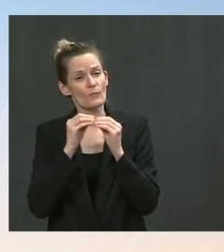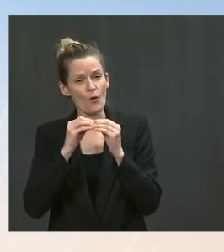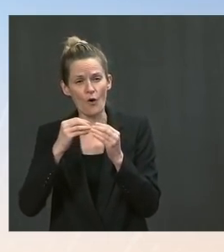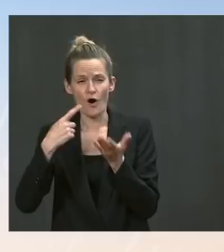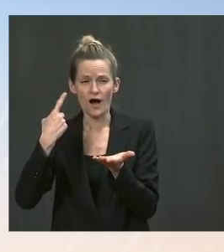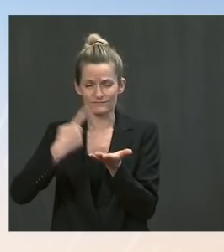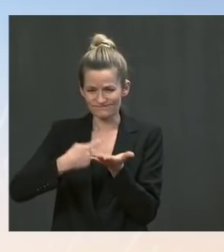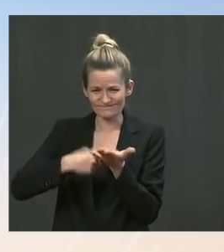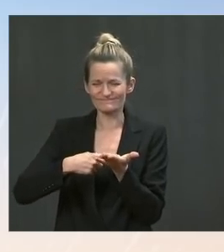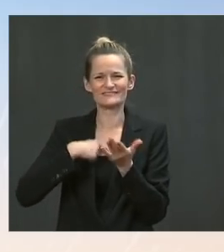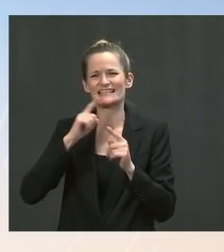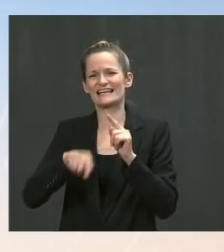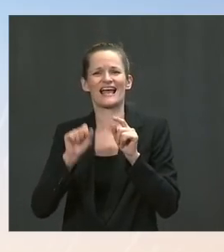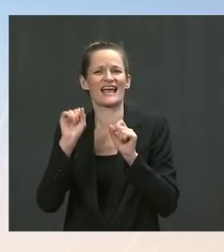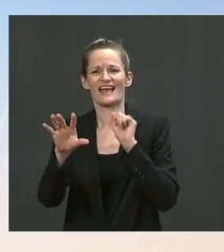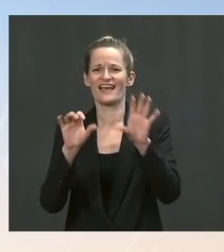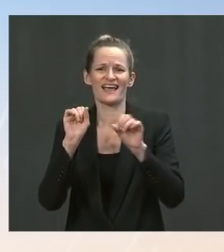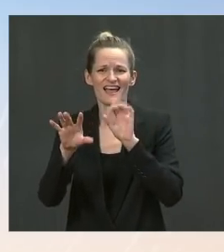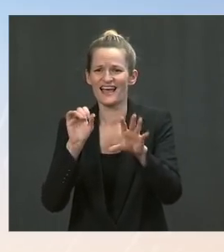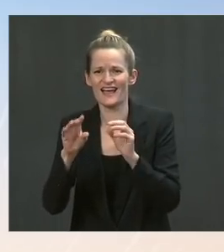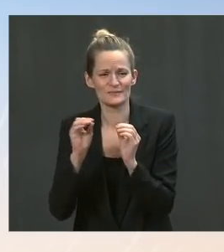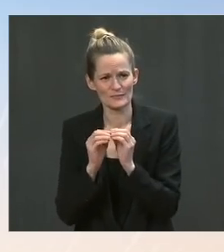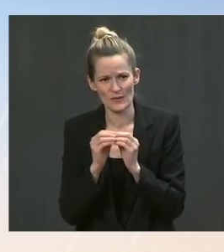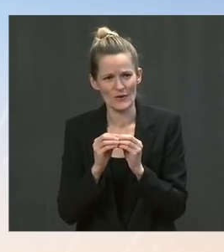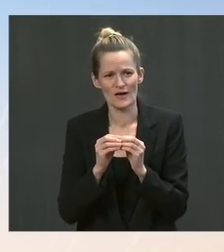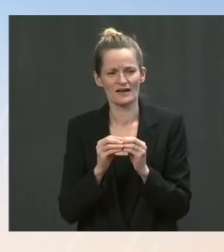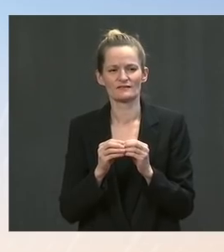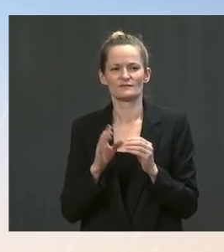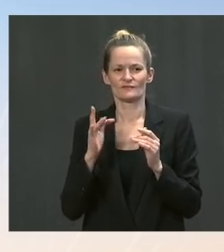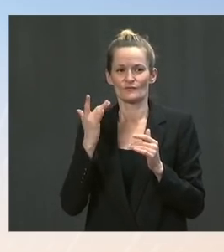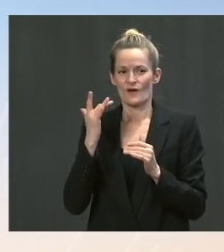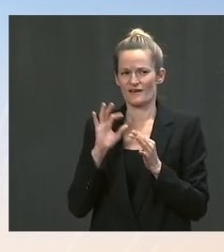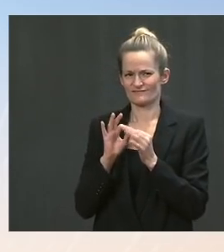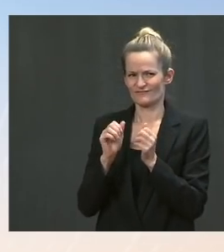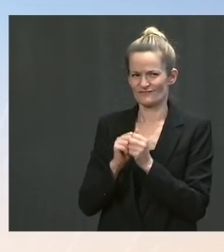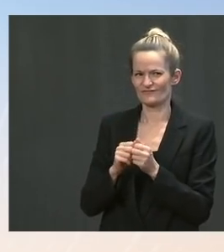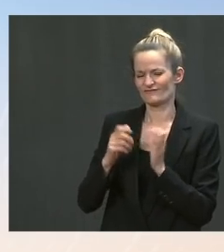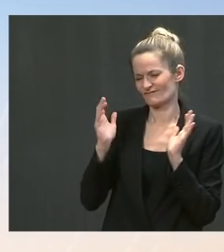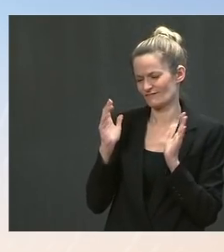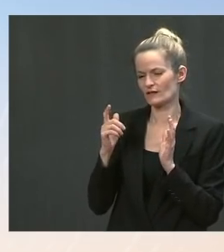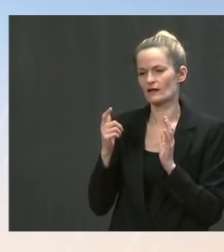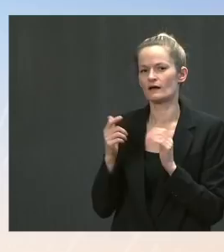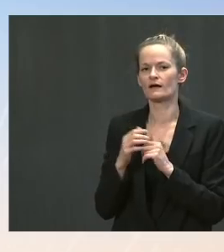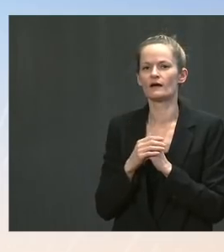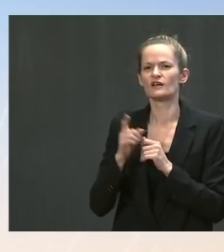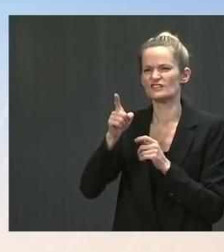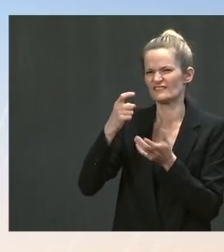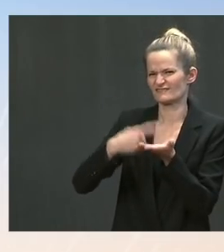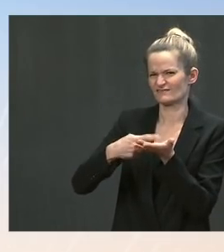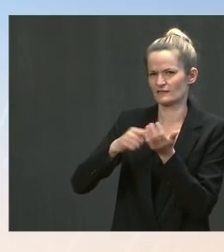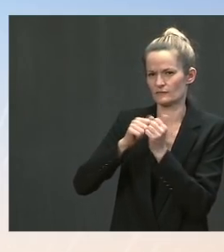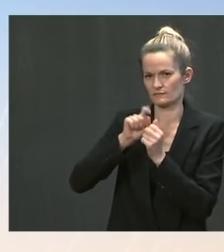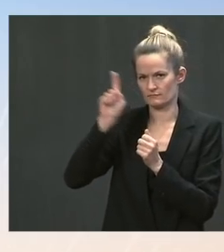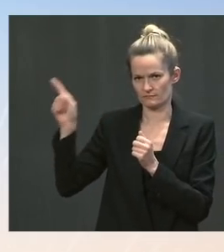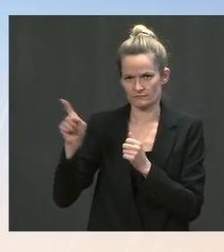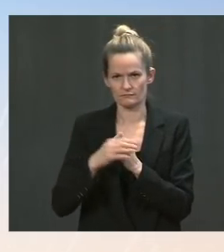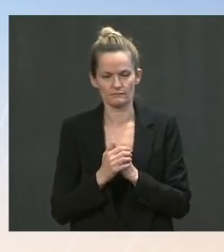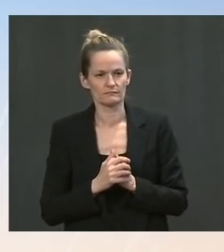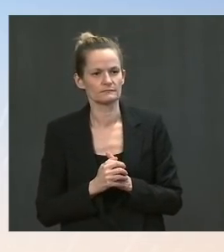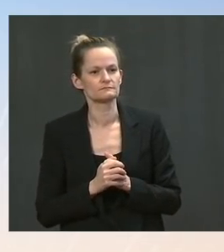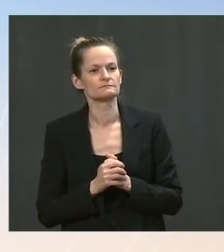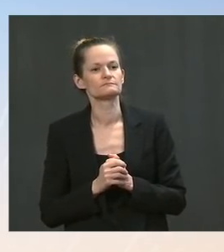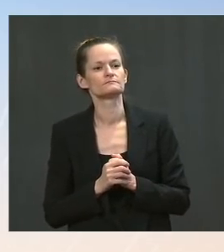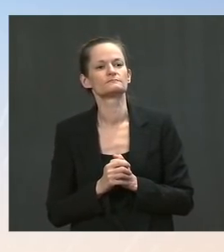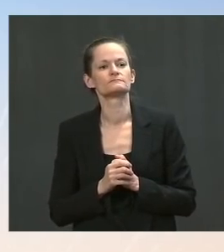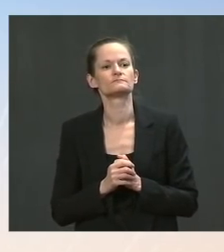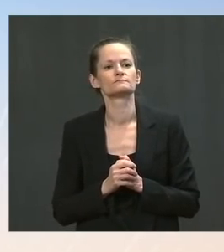the G7, with the U.N. Security Council, and others. The Okay. And a question on vaccine. You've addressed a couple of days ago on